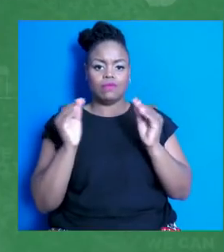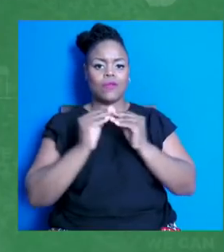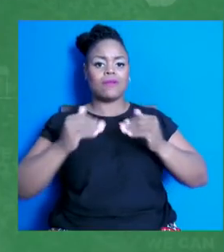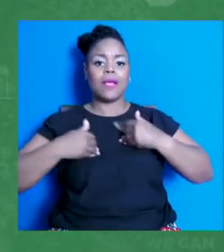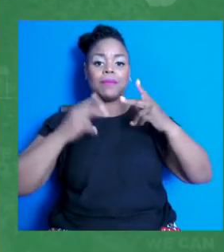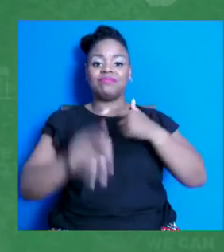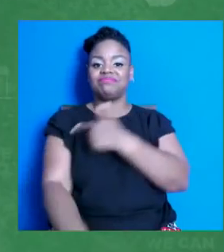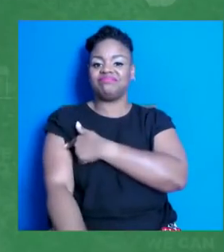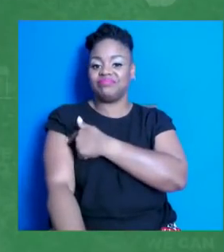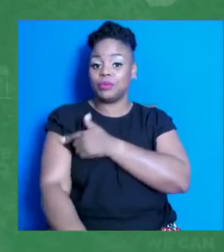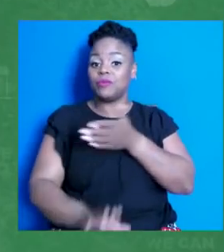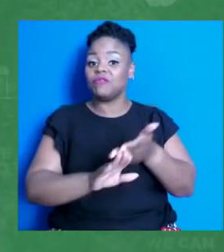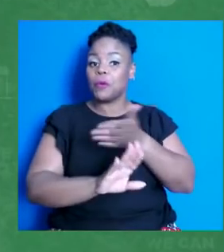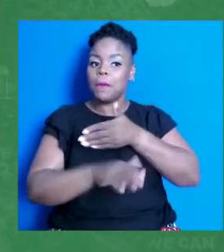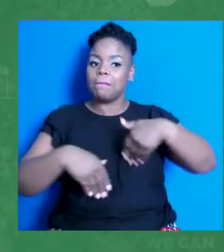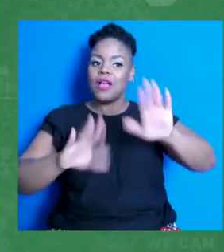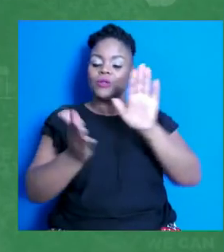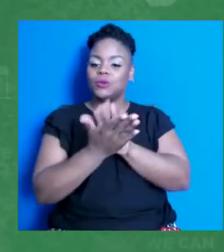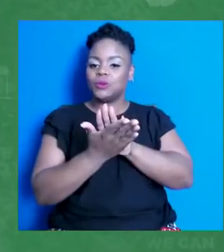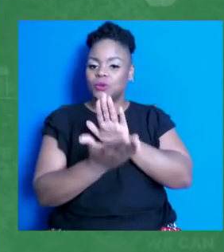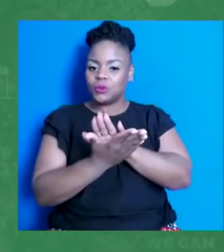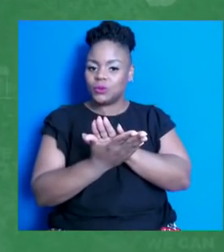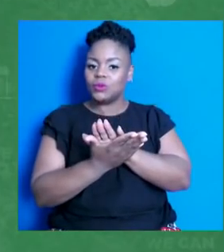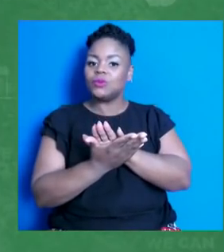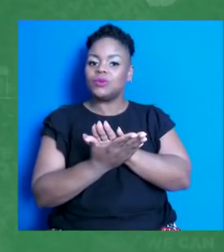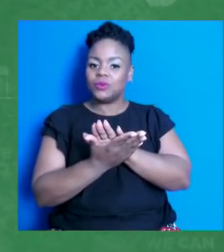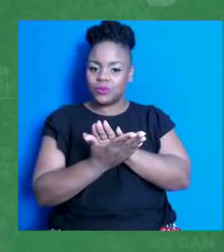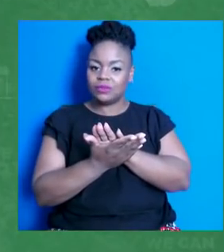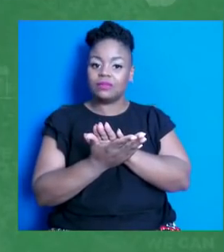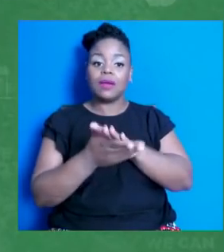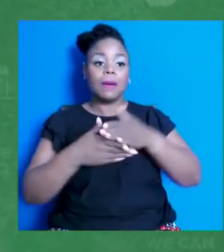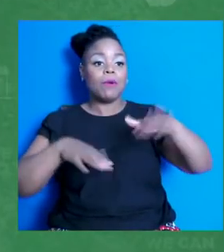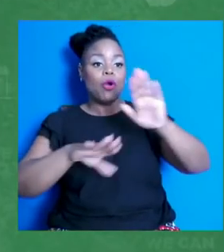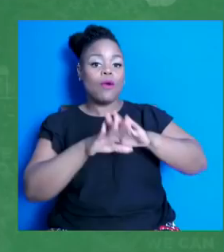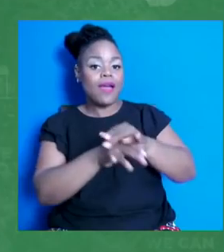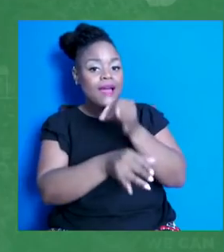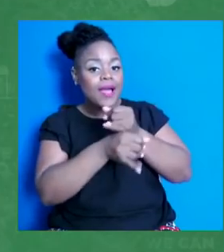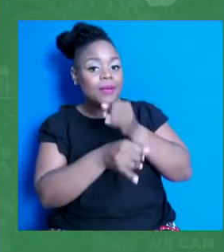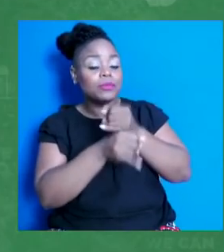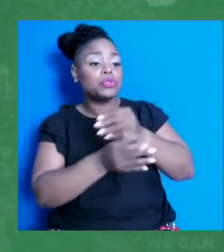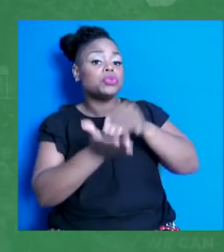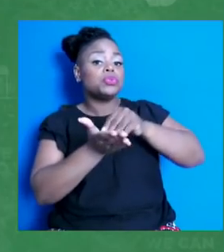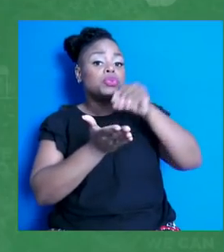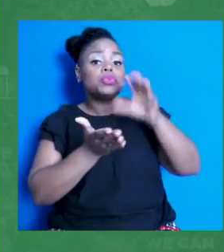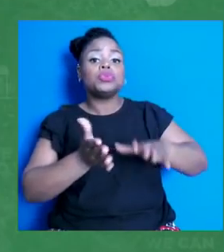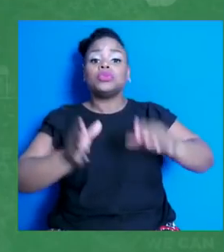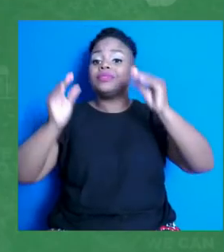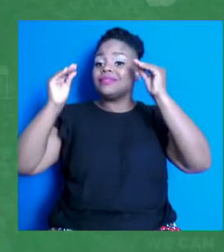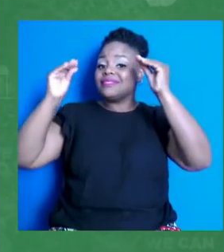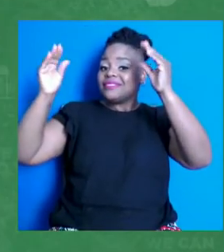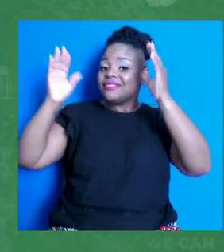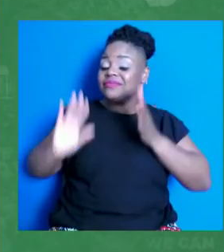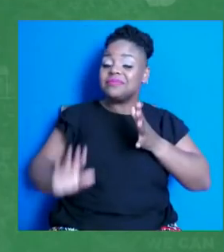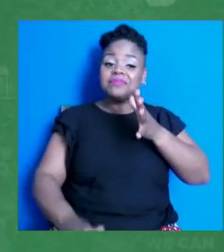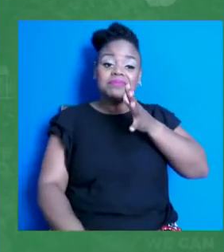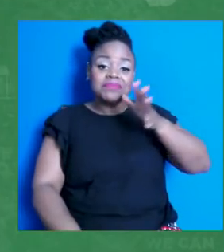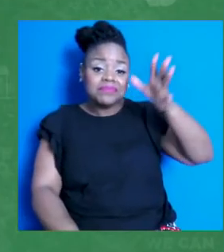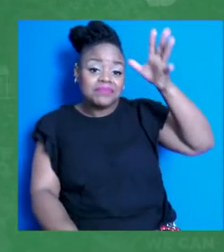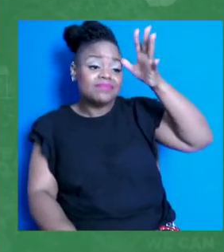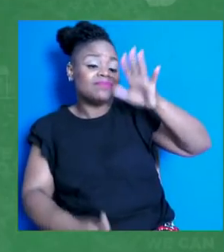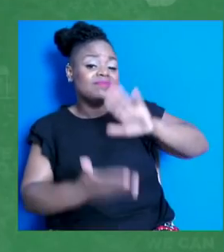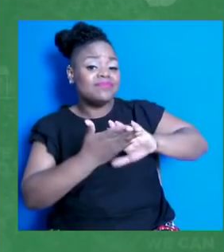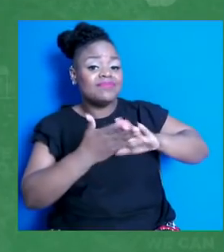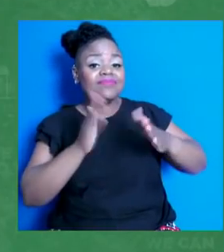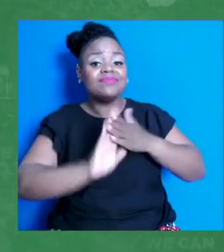campus. Students, educators, parents and community members all across the country will be working